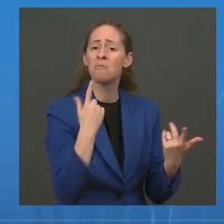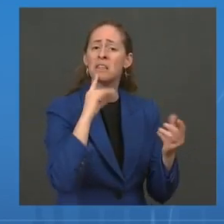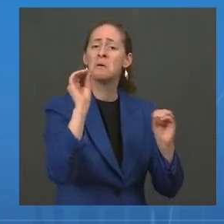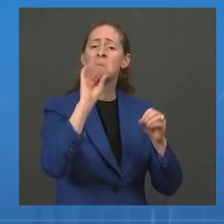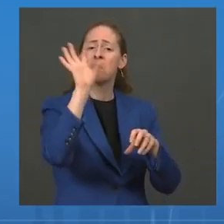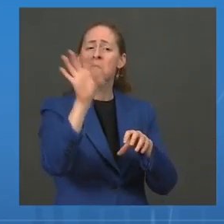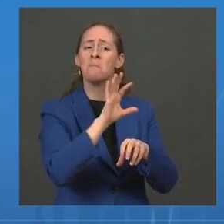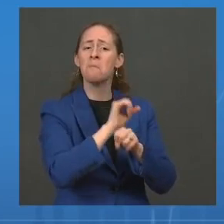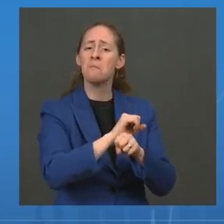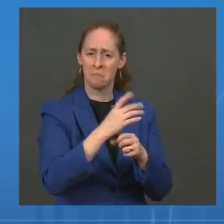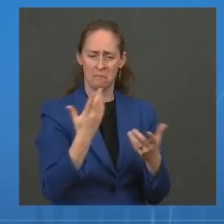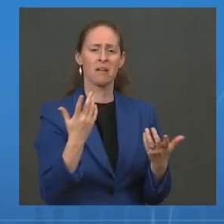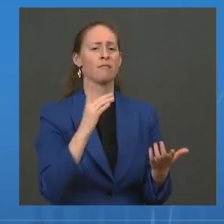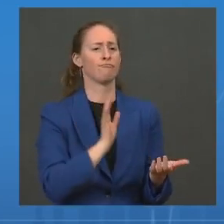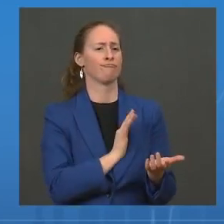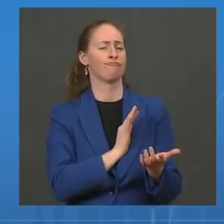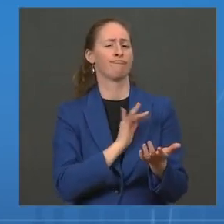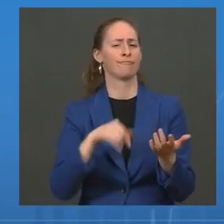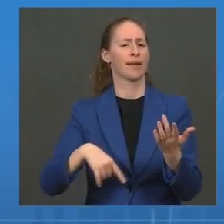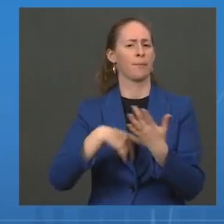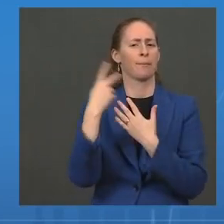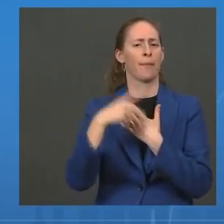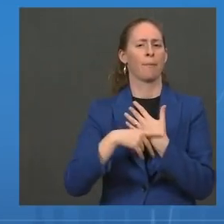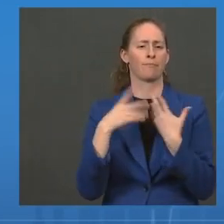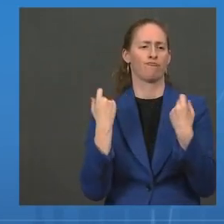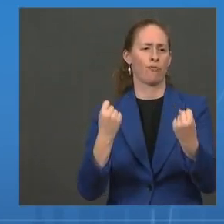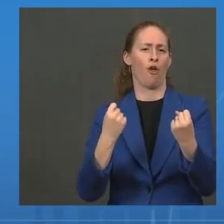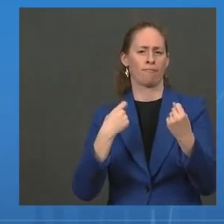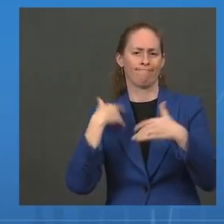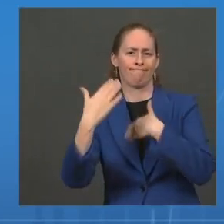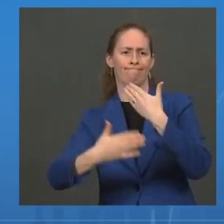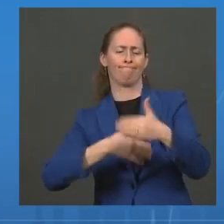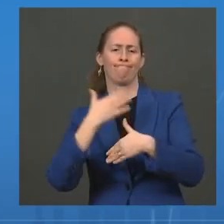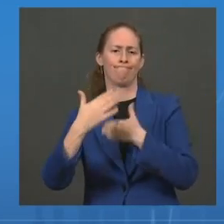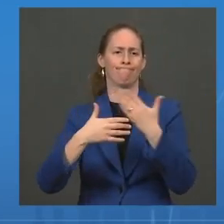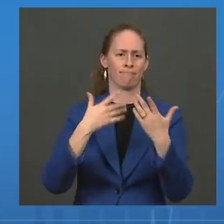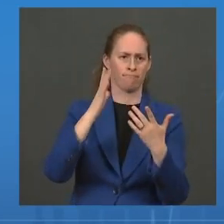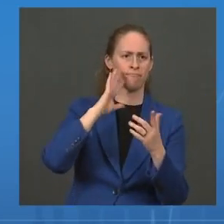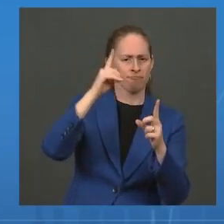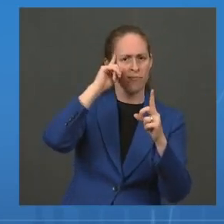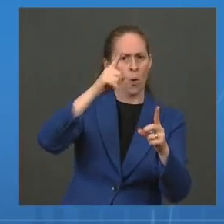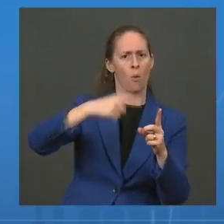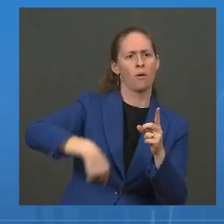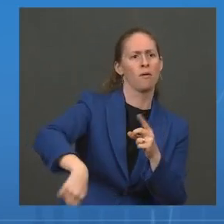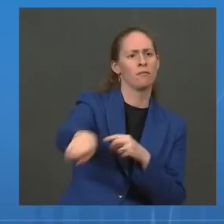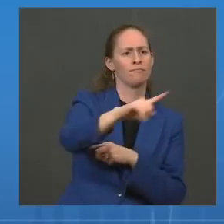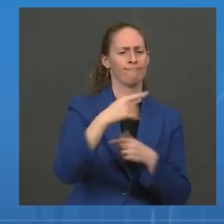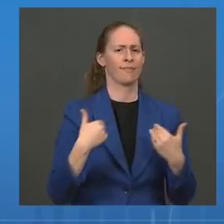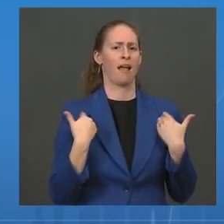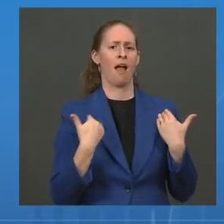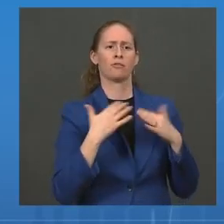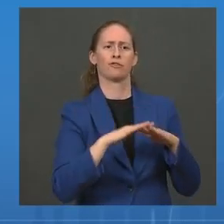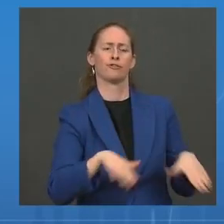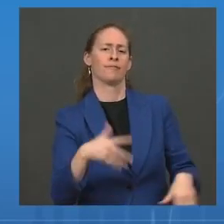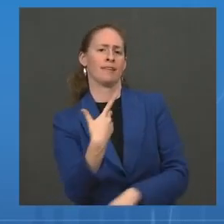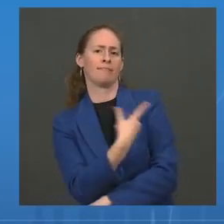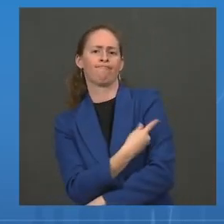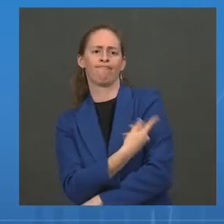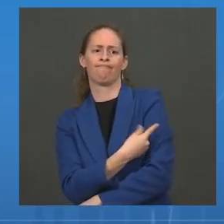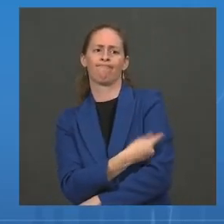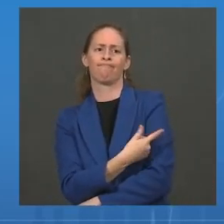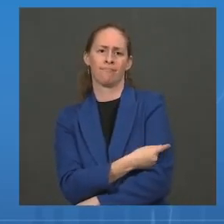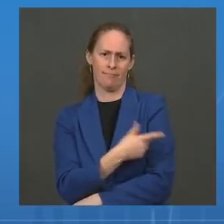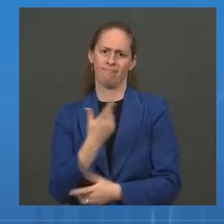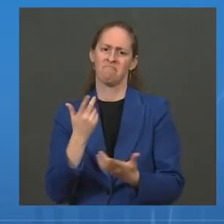set up to vax — continue to vaccinate more and more kids ages 5 to 11. We're off to a very strong start, with 900